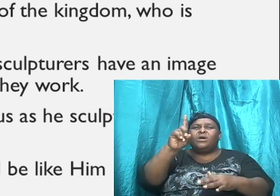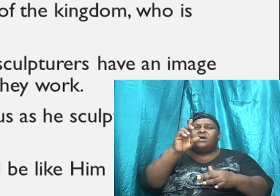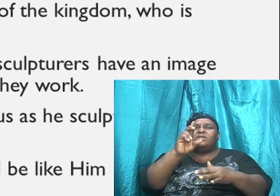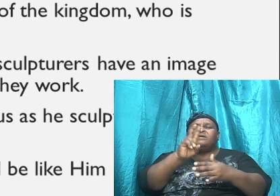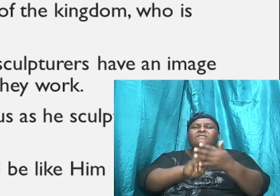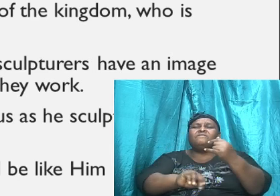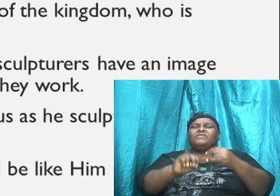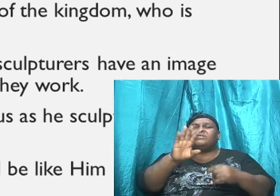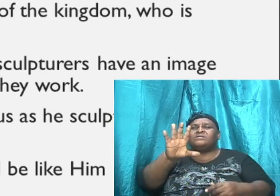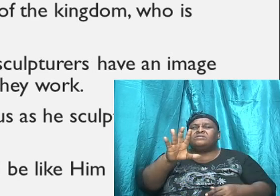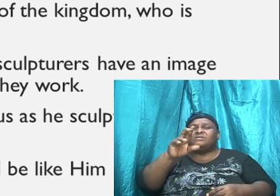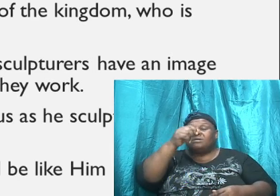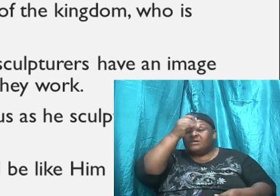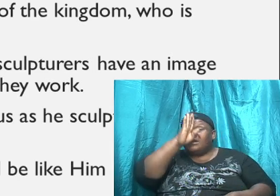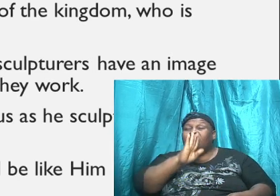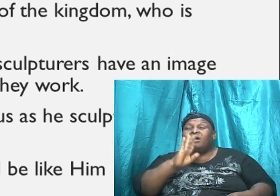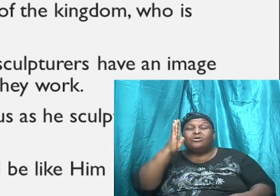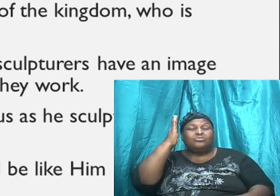Jeremiah